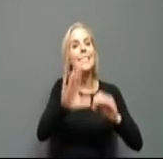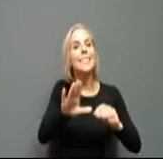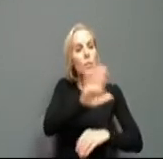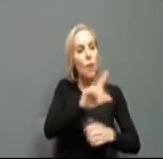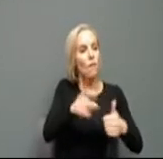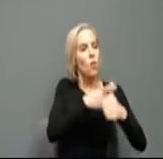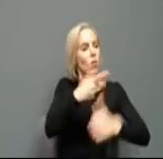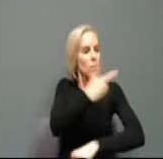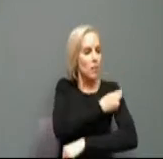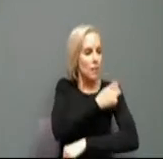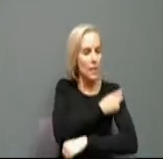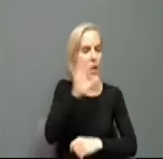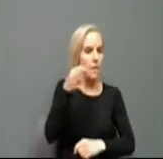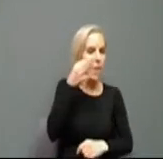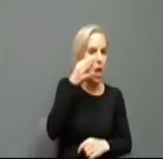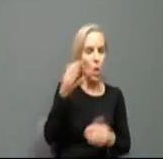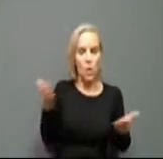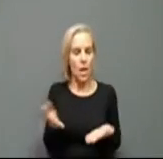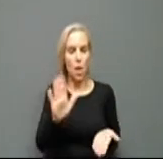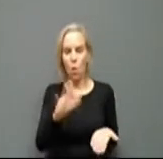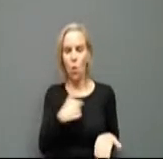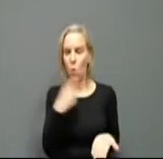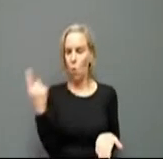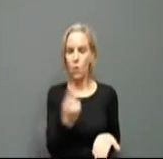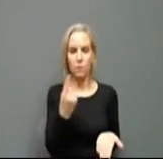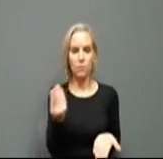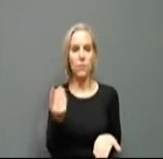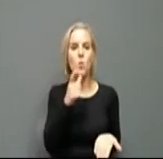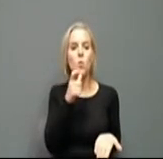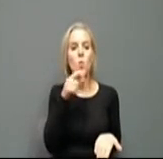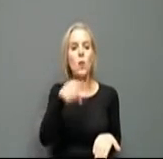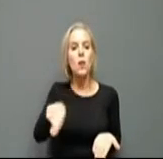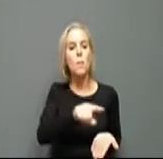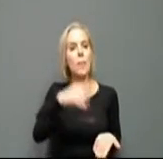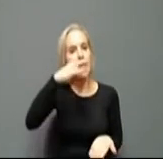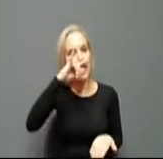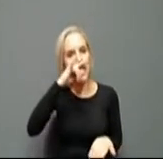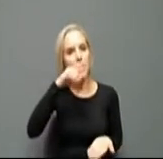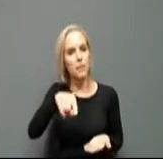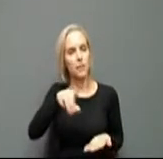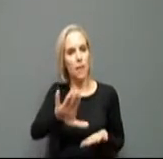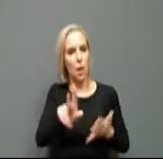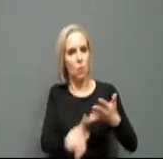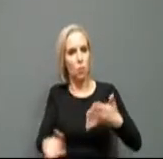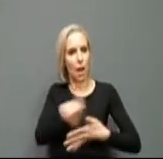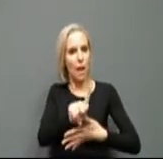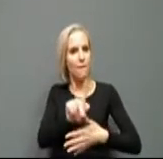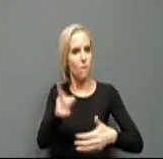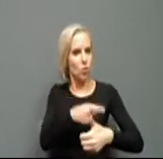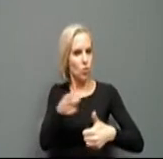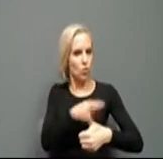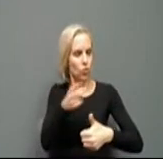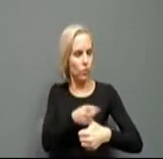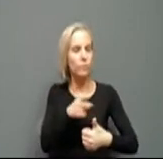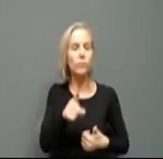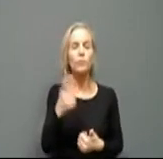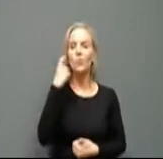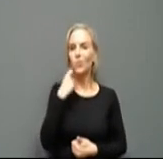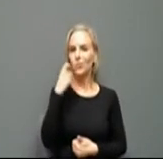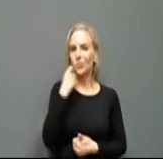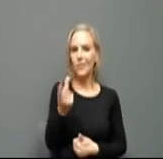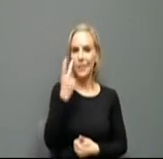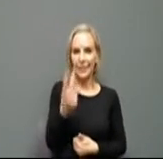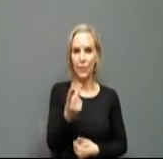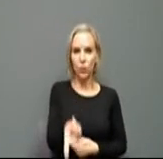federally or here, we've always said we have got to put the needs of those kids in front of us. Recently, we have seen two school districts